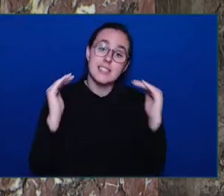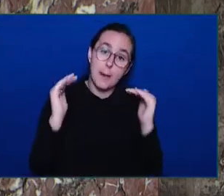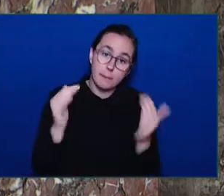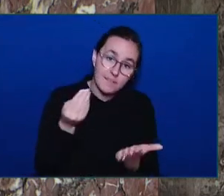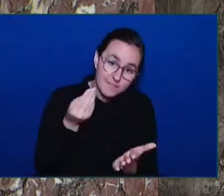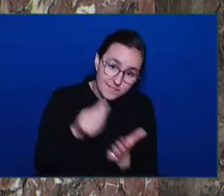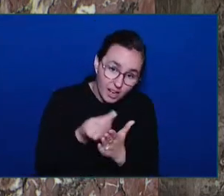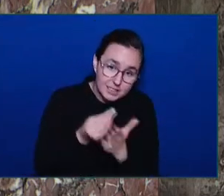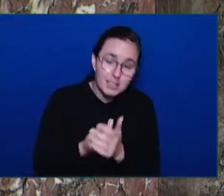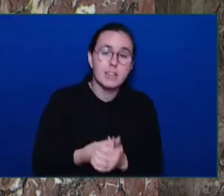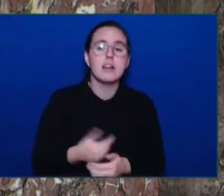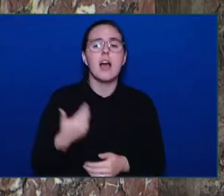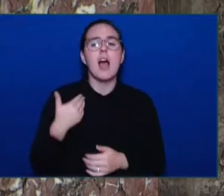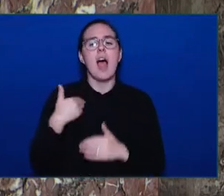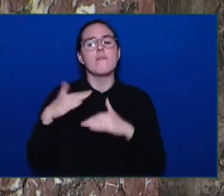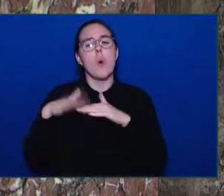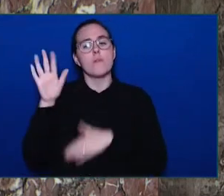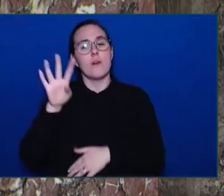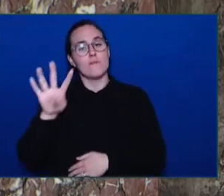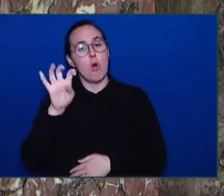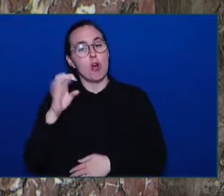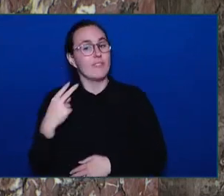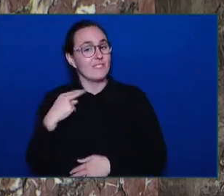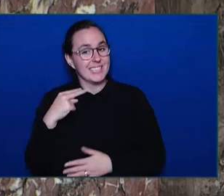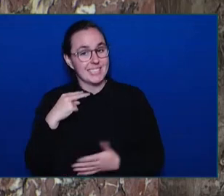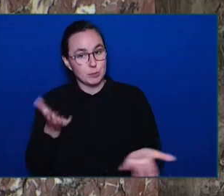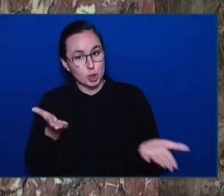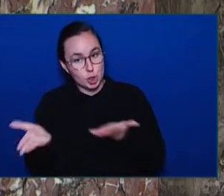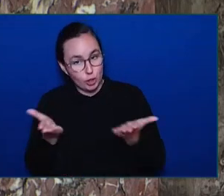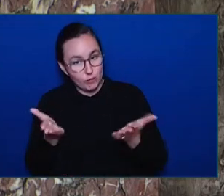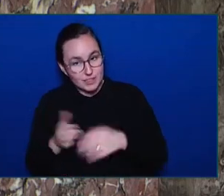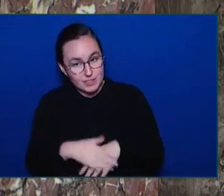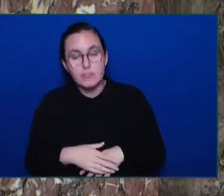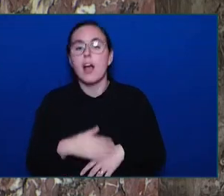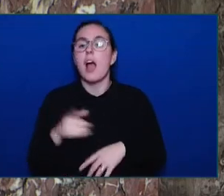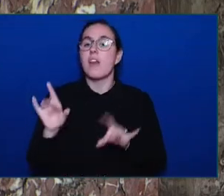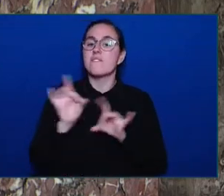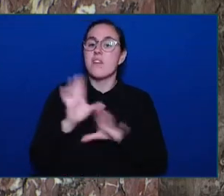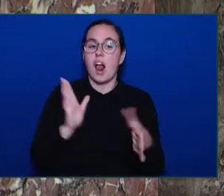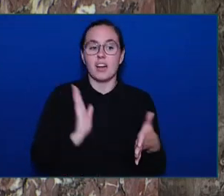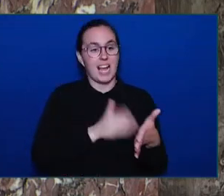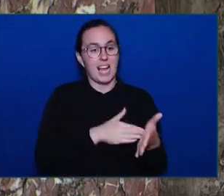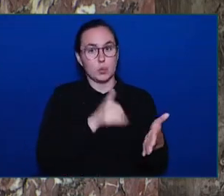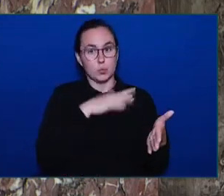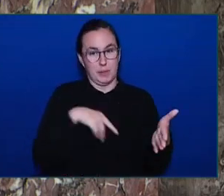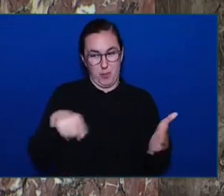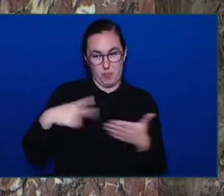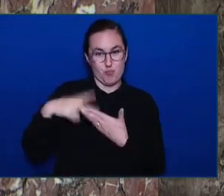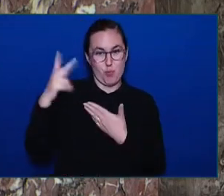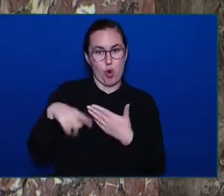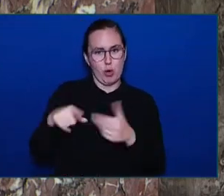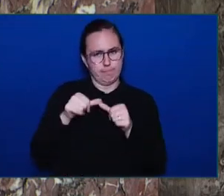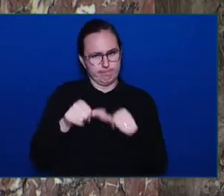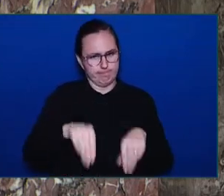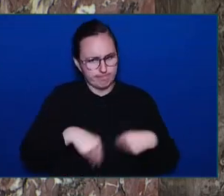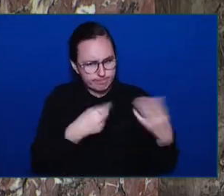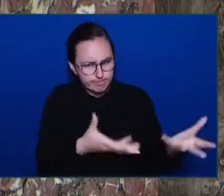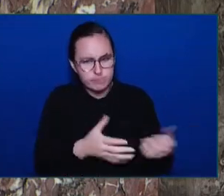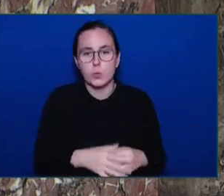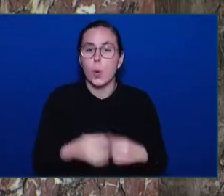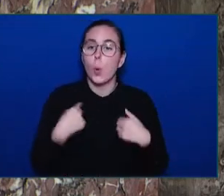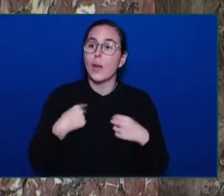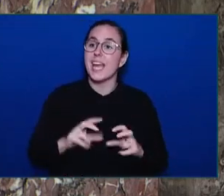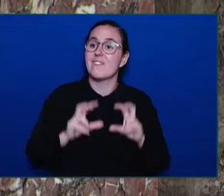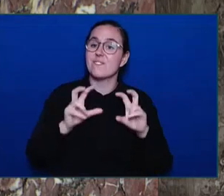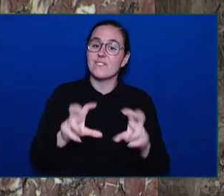programs, investing in housing for women, leaving violence and seeking safety and opportunity with